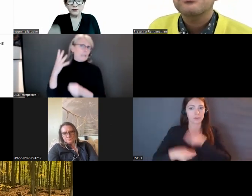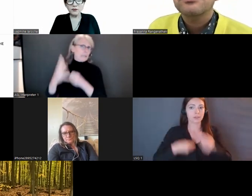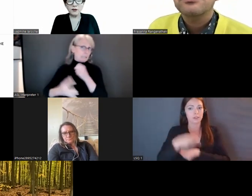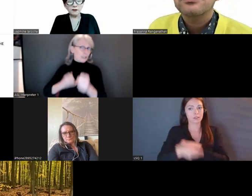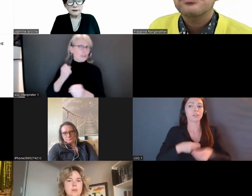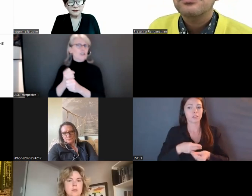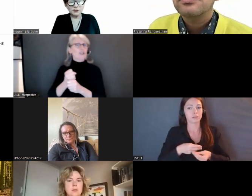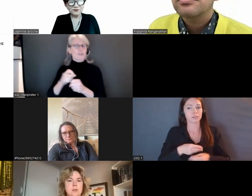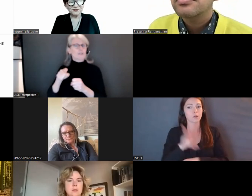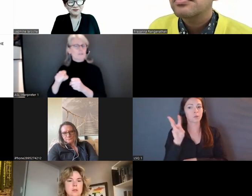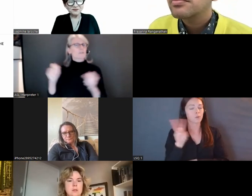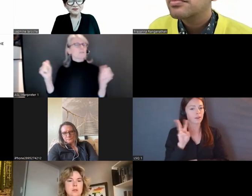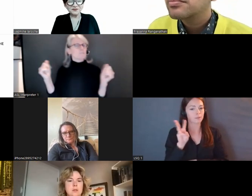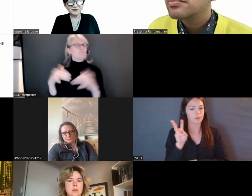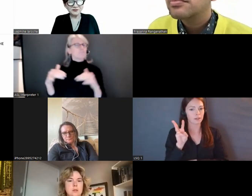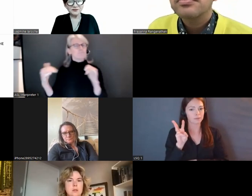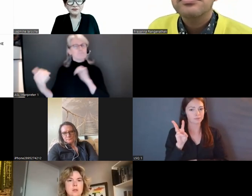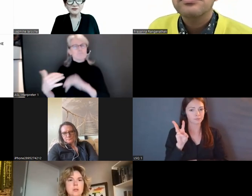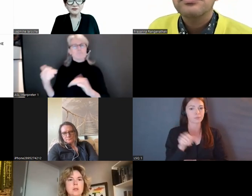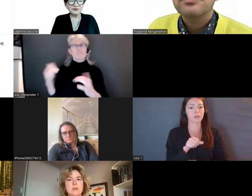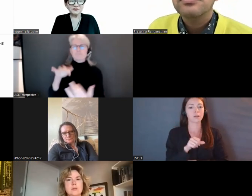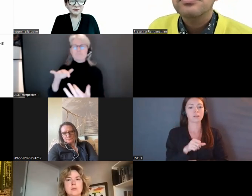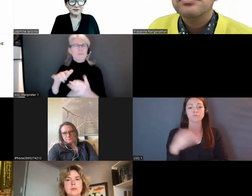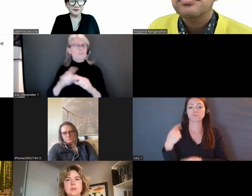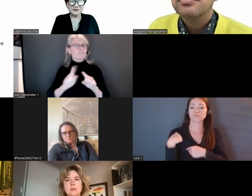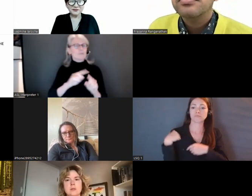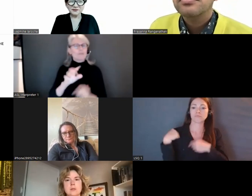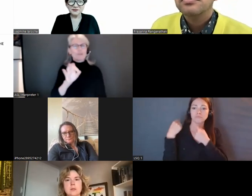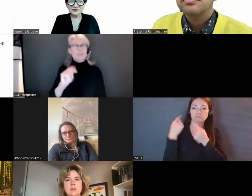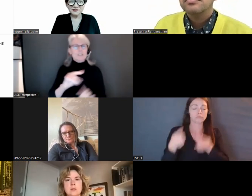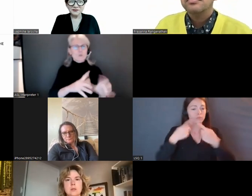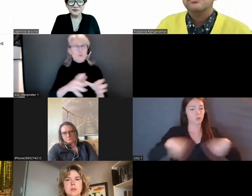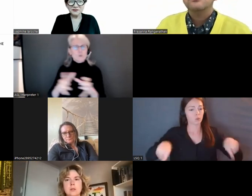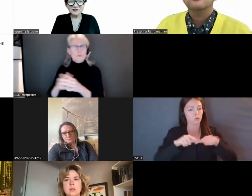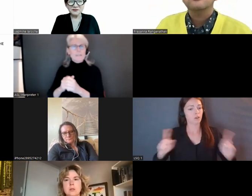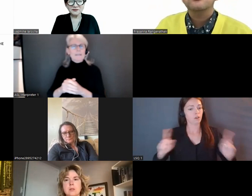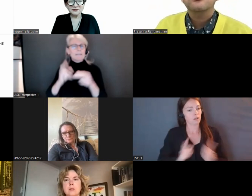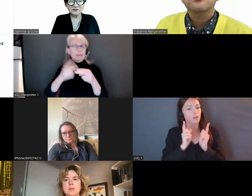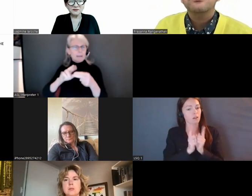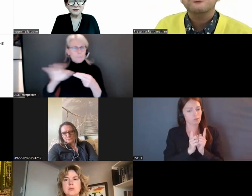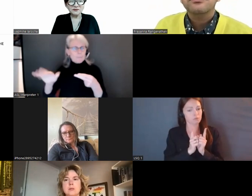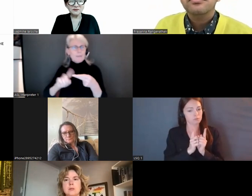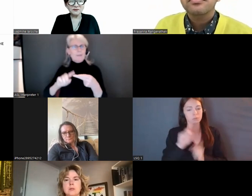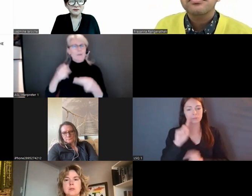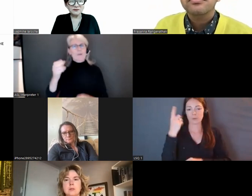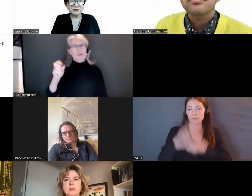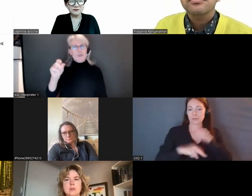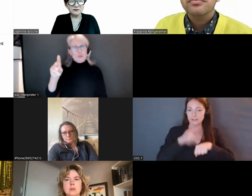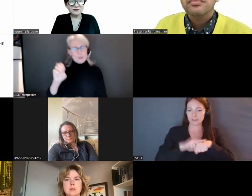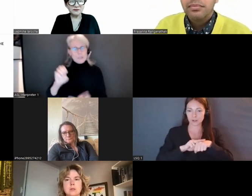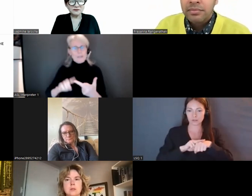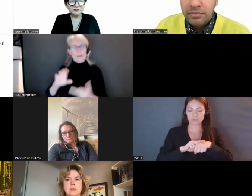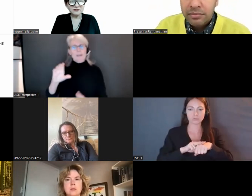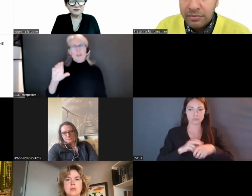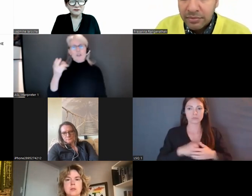of meeting and exchange amongst many First Nations, including the Ganegahaga, the Hosen-Shuling Confederacy, the